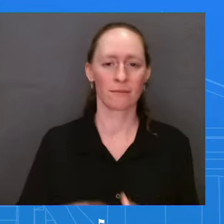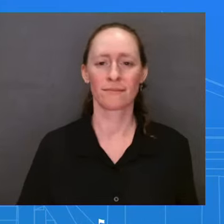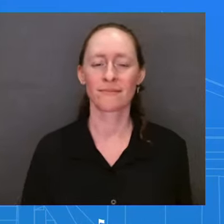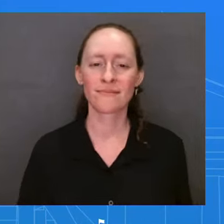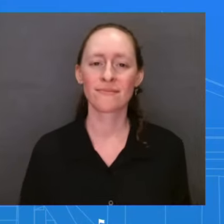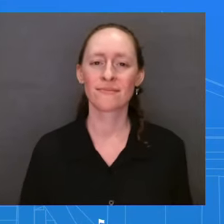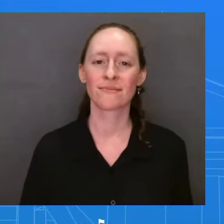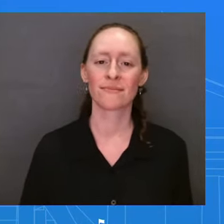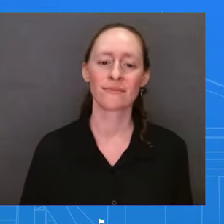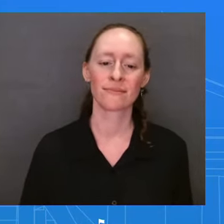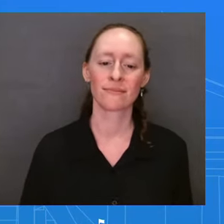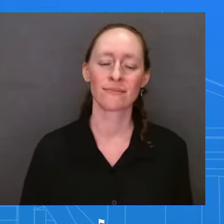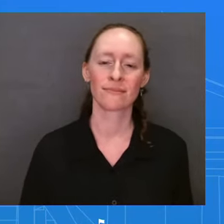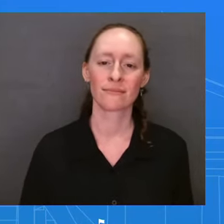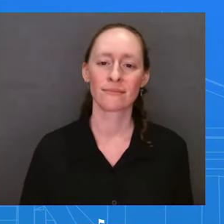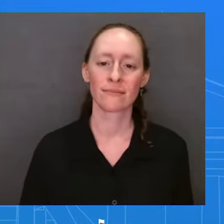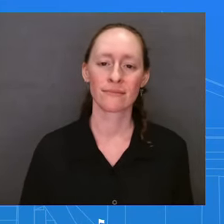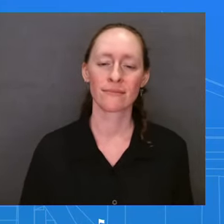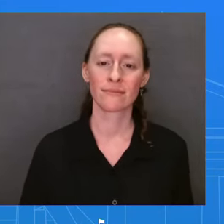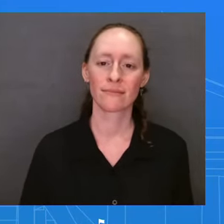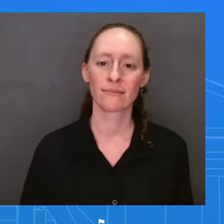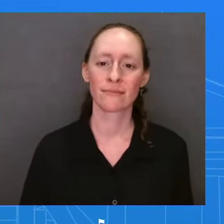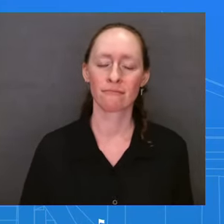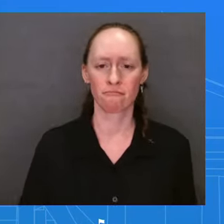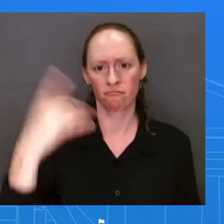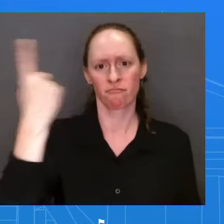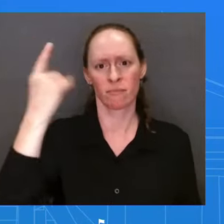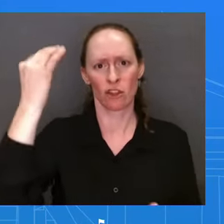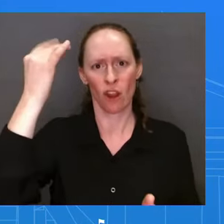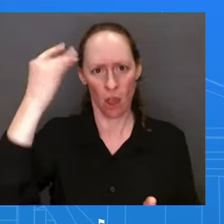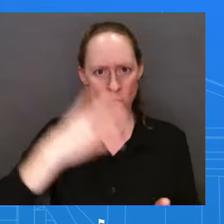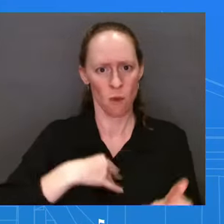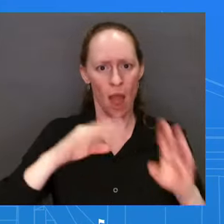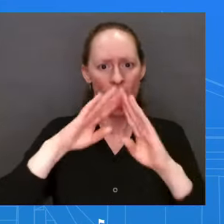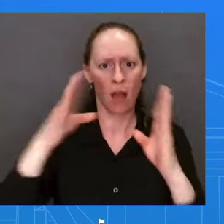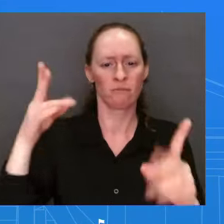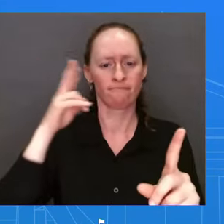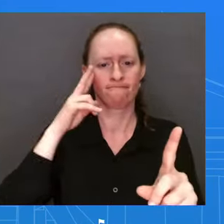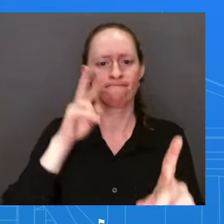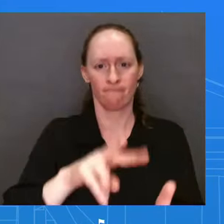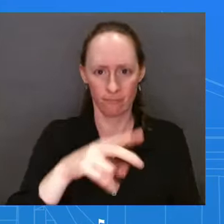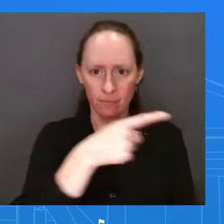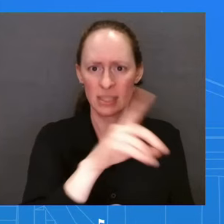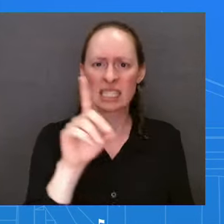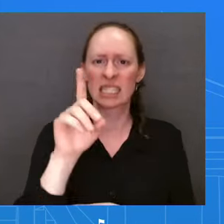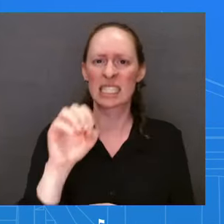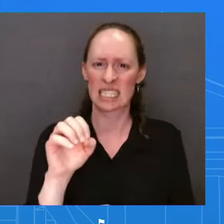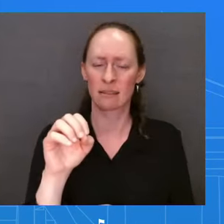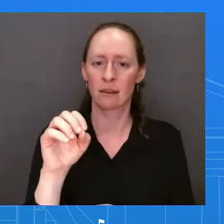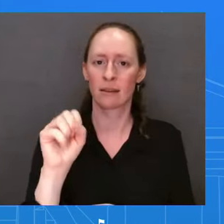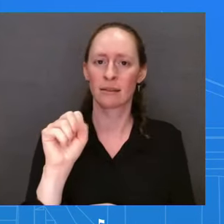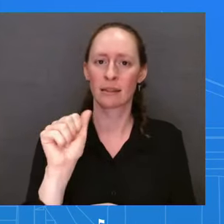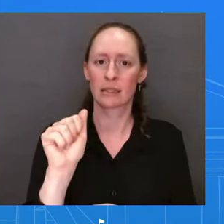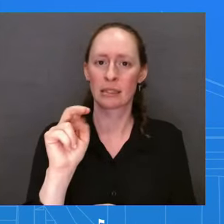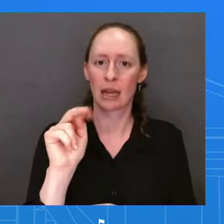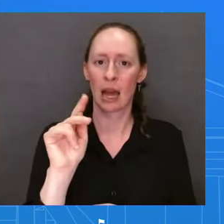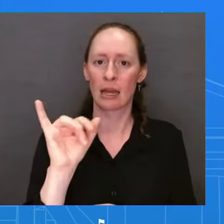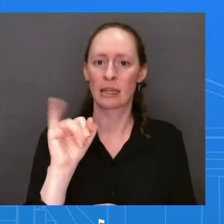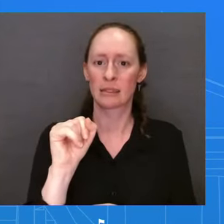response to Ron DeSantis' proposal to use lethal force against drug cartels, trying to cut through the border wall along the southern border?